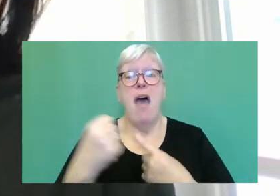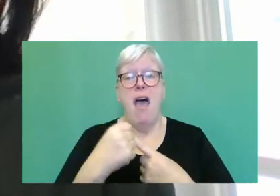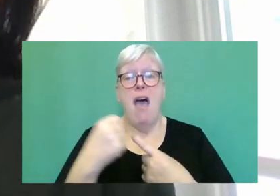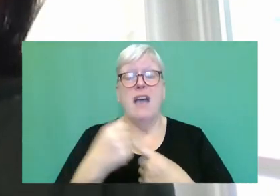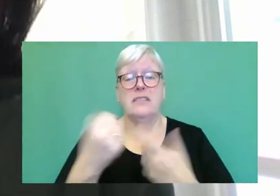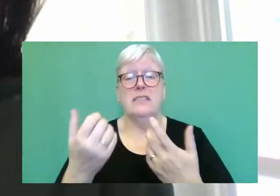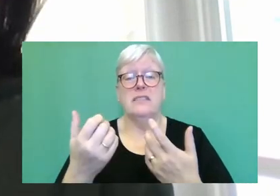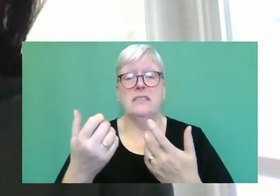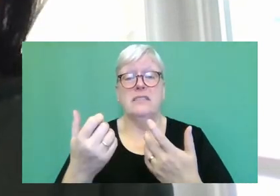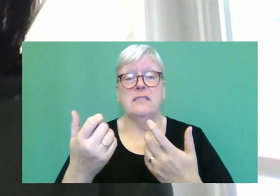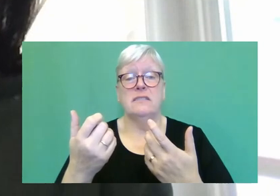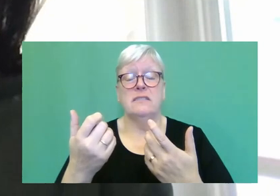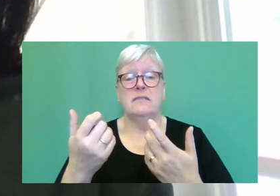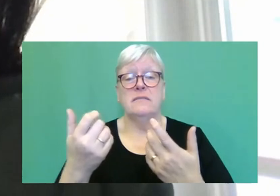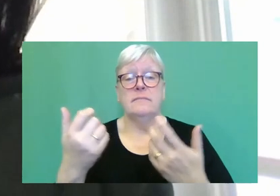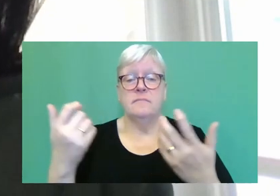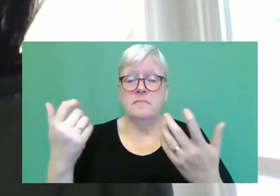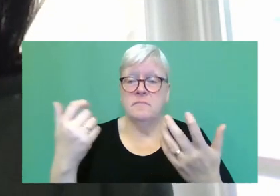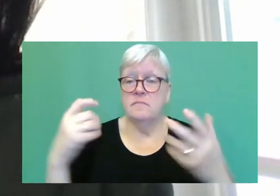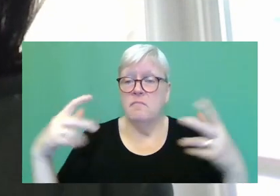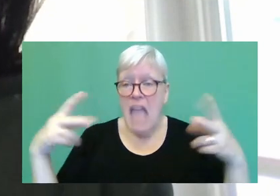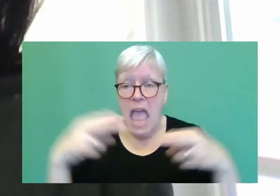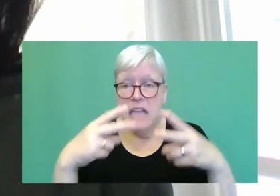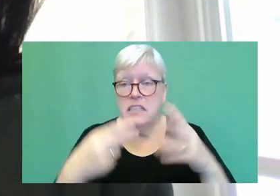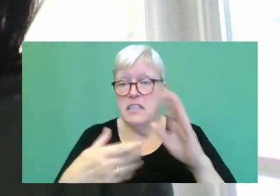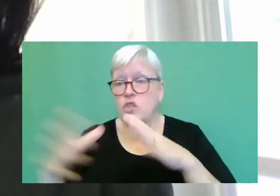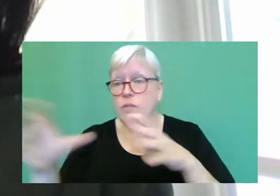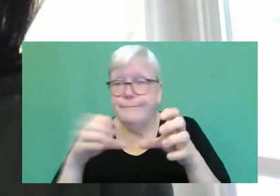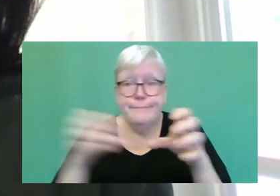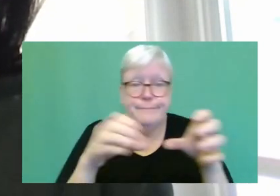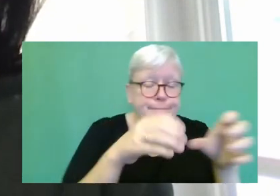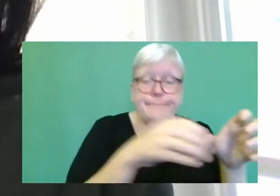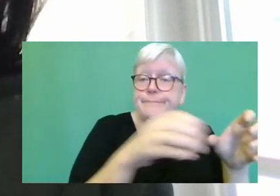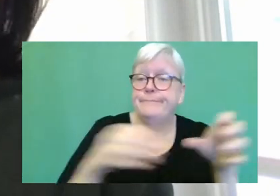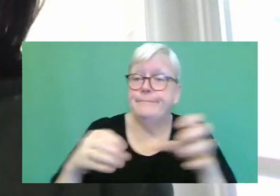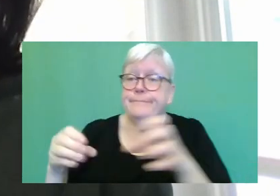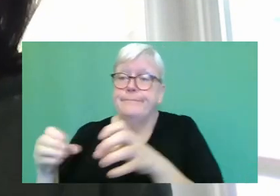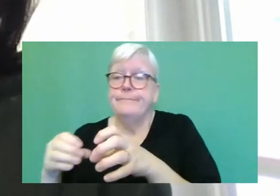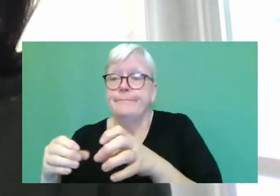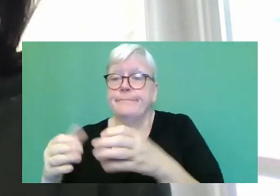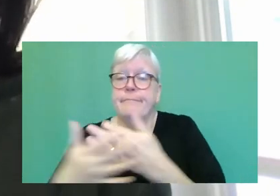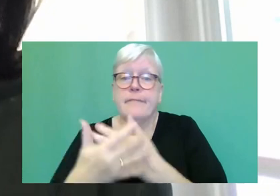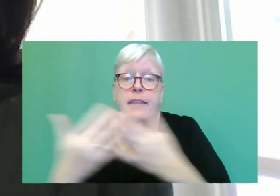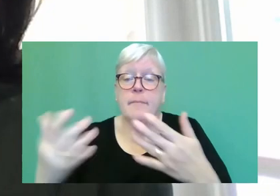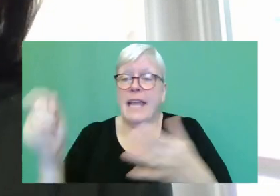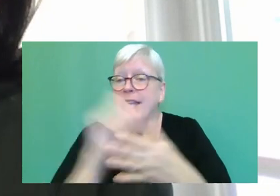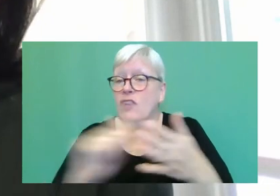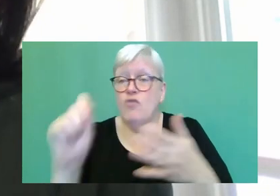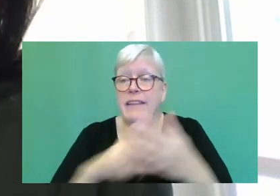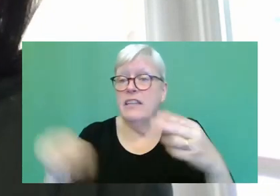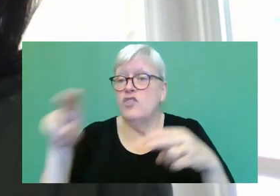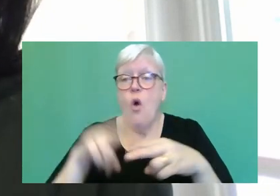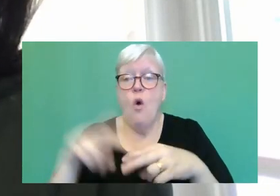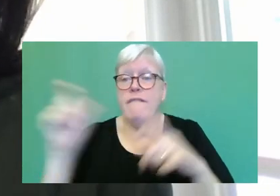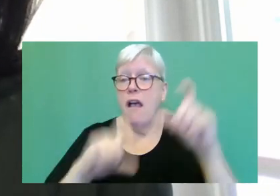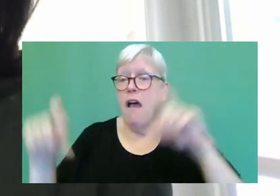including commissioning editors going out and signing up lots of writers of colour he might not have got